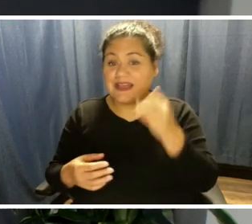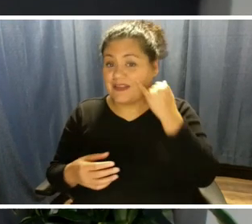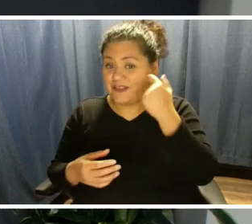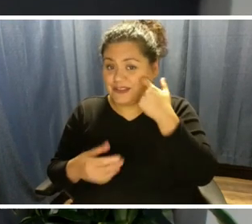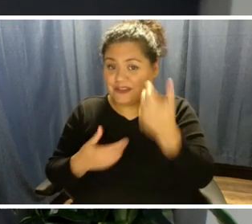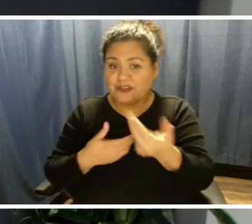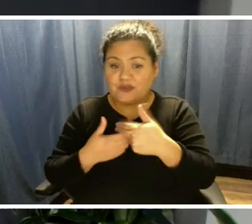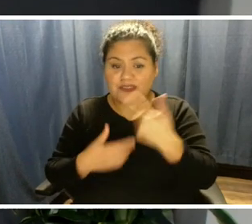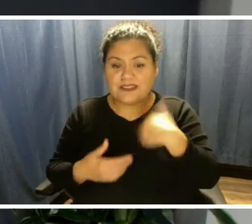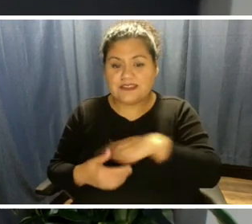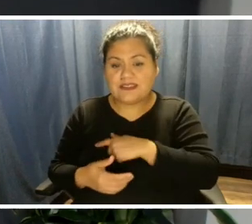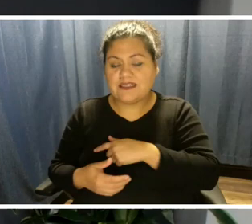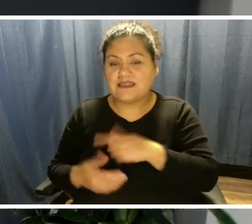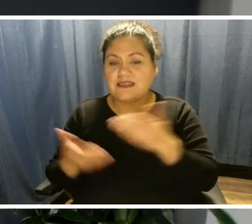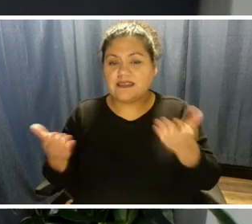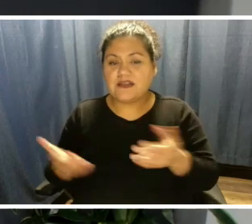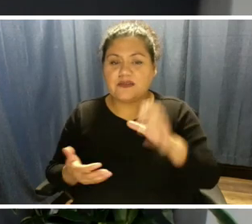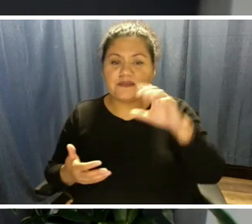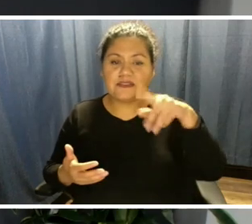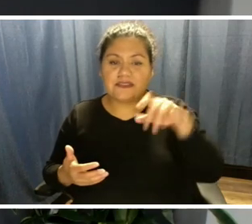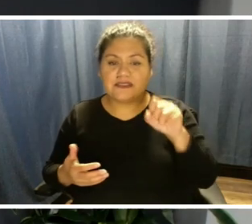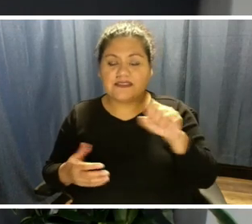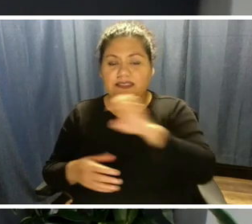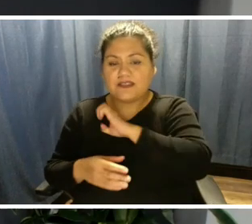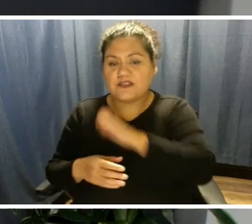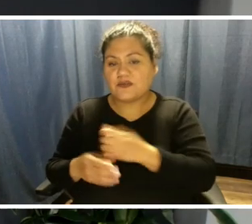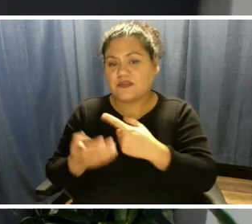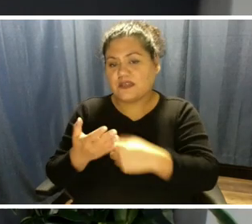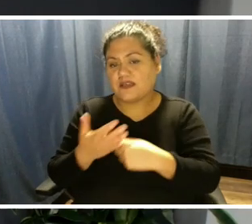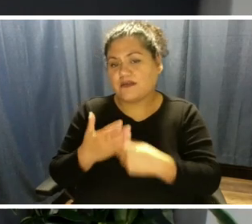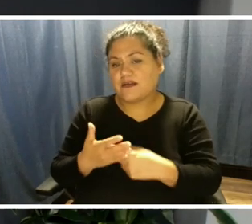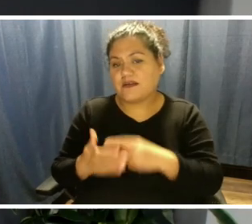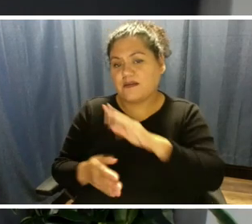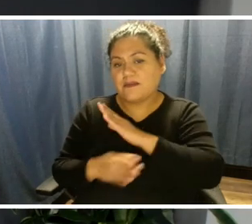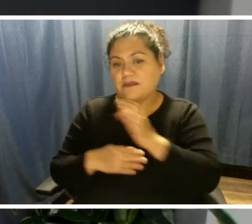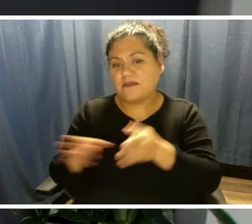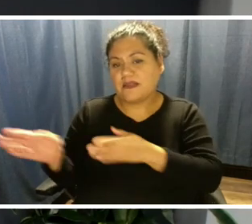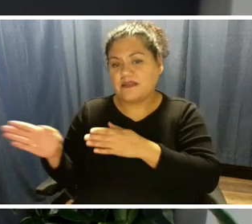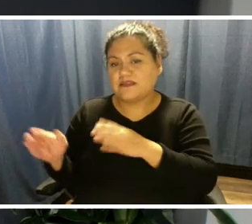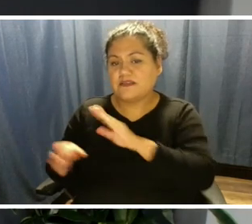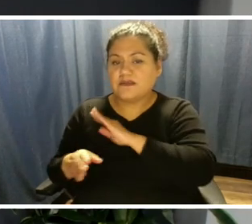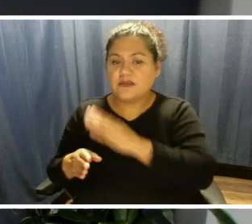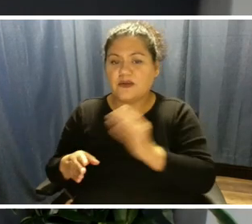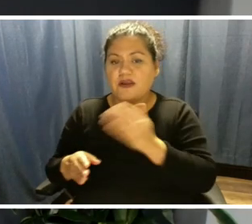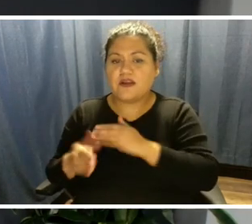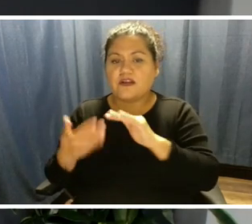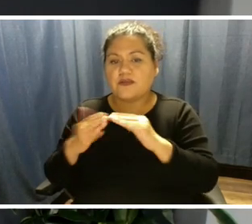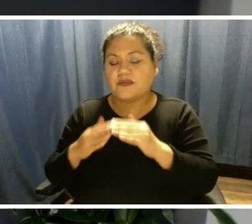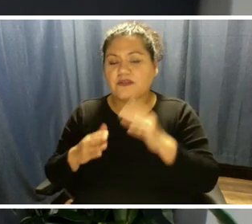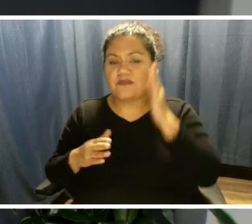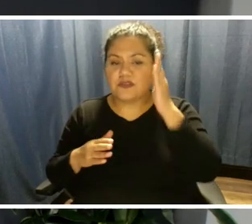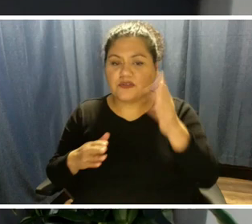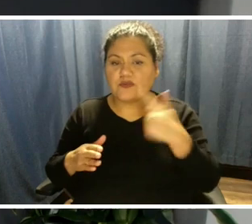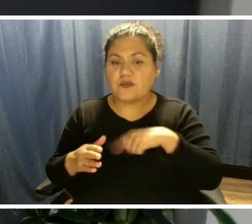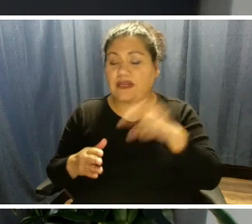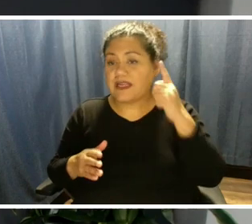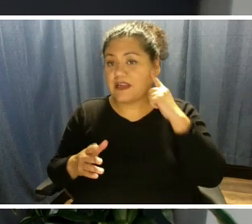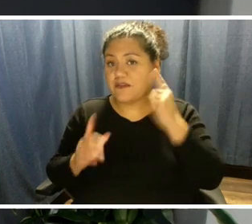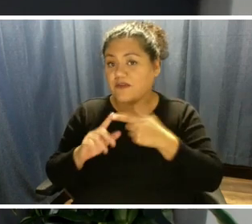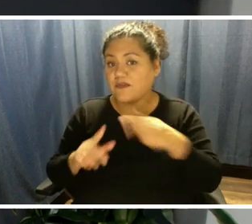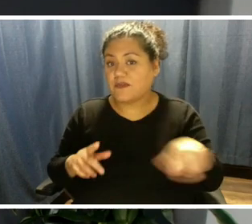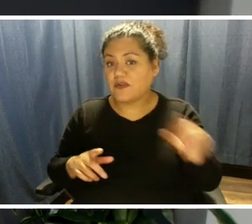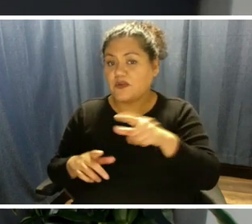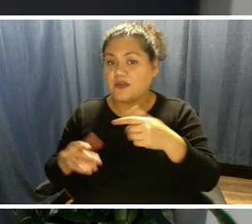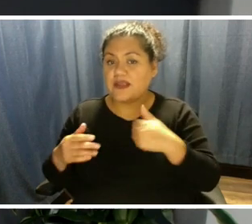us, you're with CPS Energy, and we're talking about plans to power our community's future. And we want to hear from you. We do have a